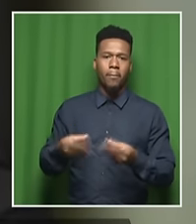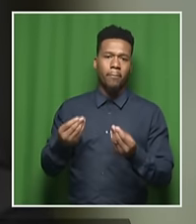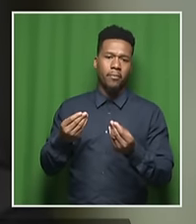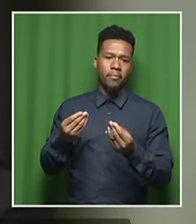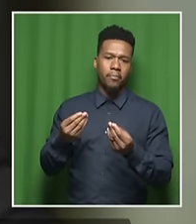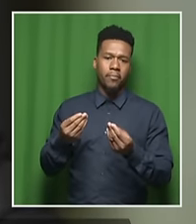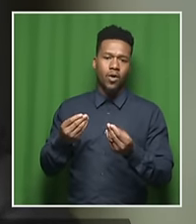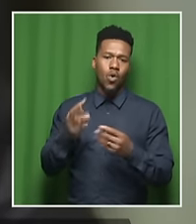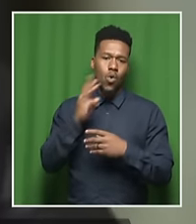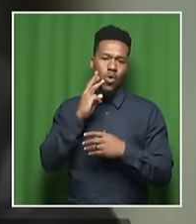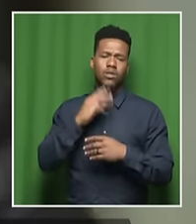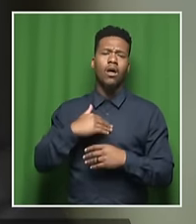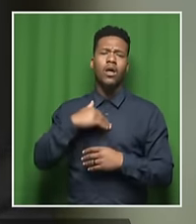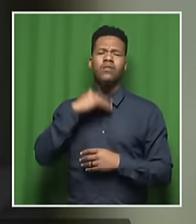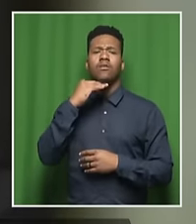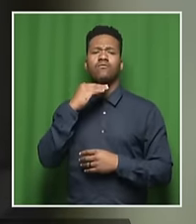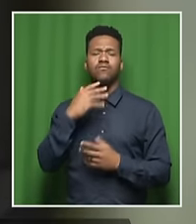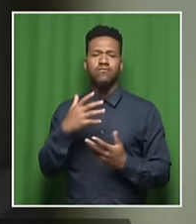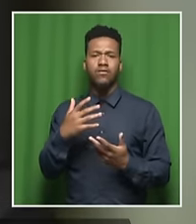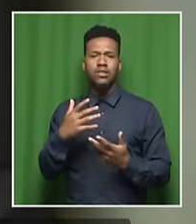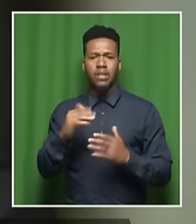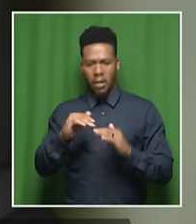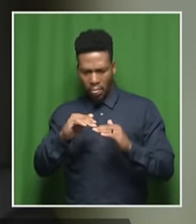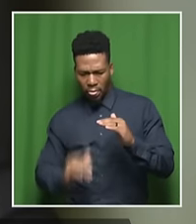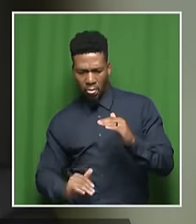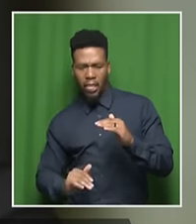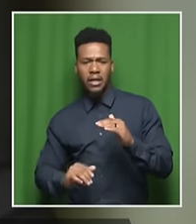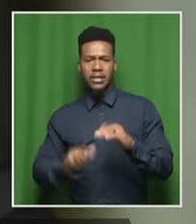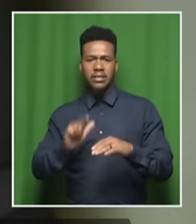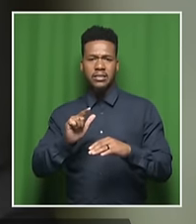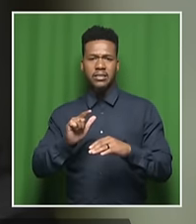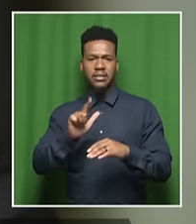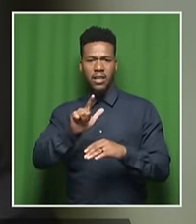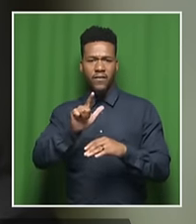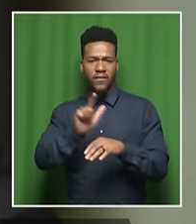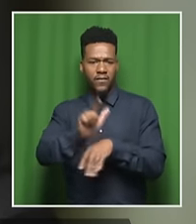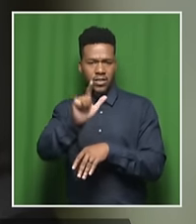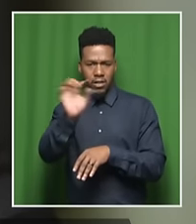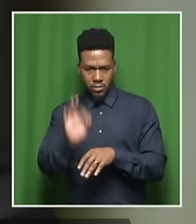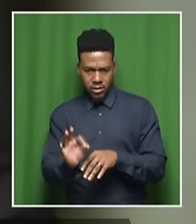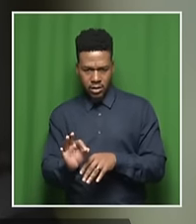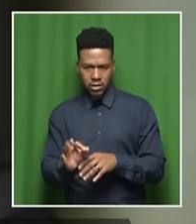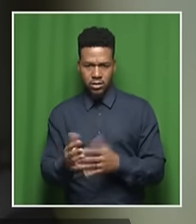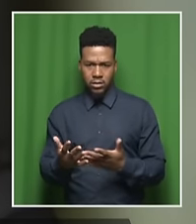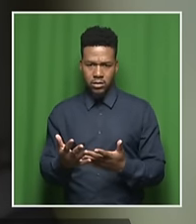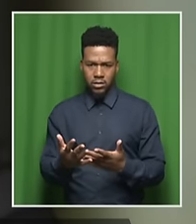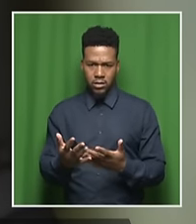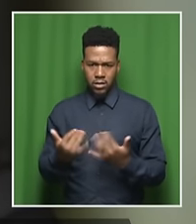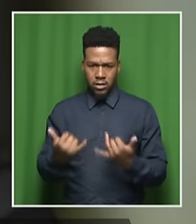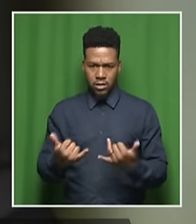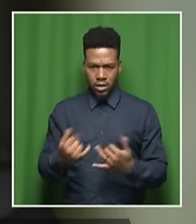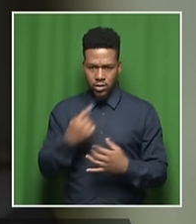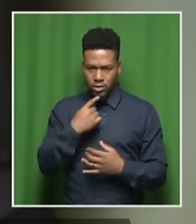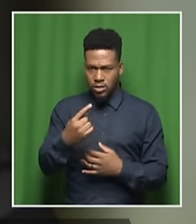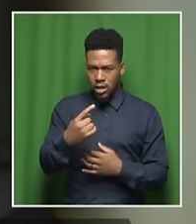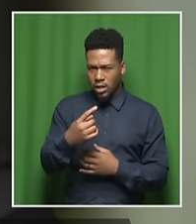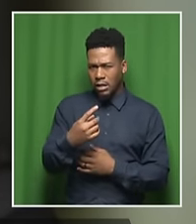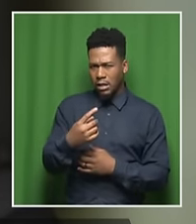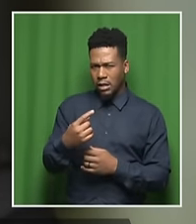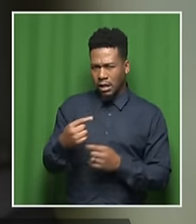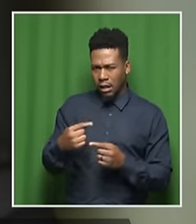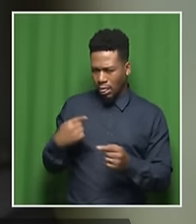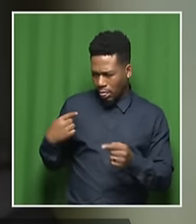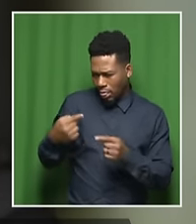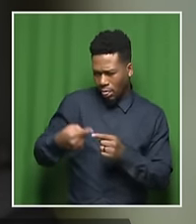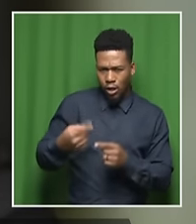17%. So to say that, you know, we will be okay and we're not experiencing water scarcity until 2025, we